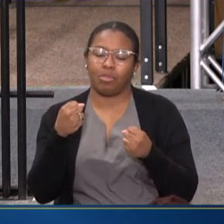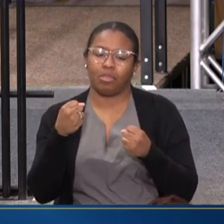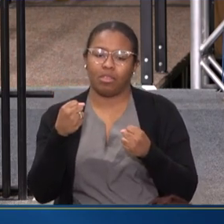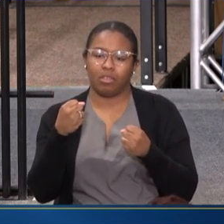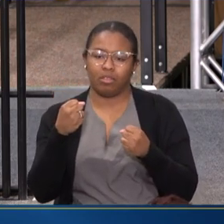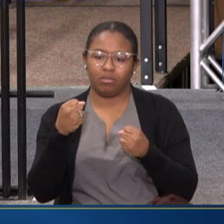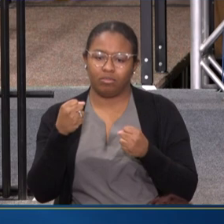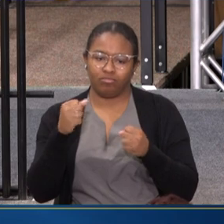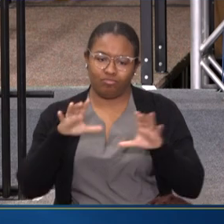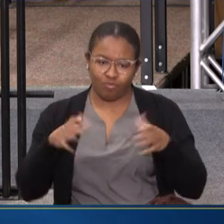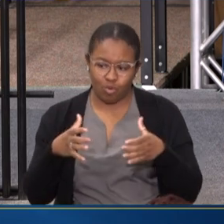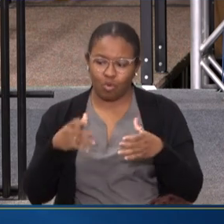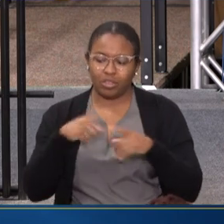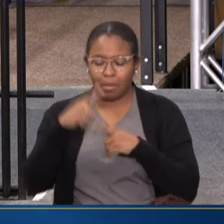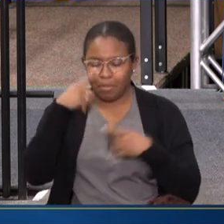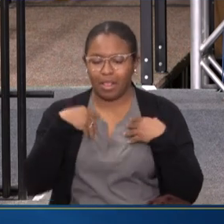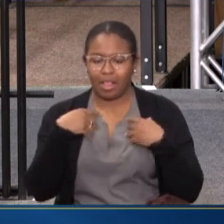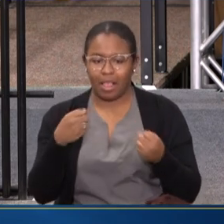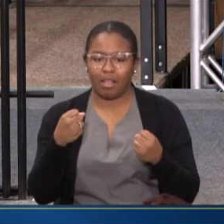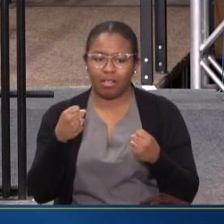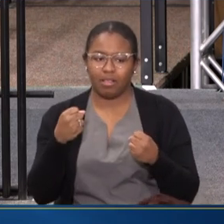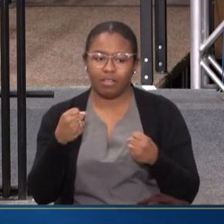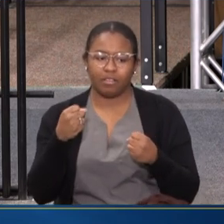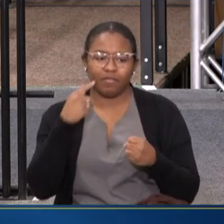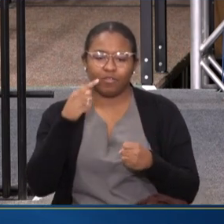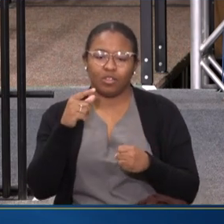REPRESENTATIVES. PLEASE JOIN ME IN WELCOMING HIM.